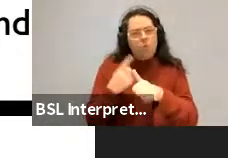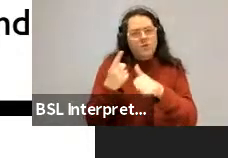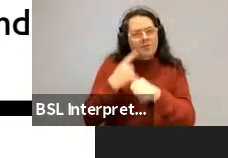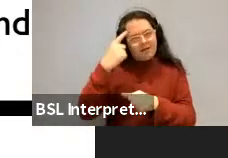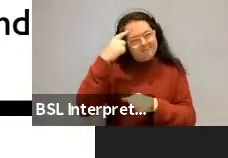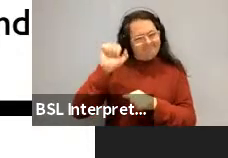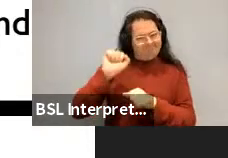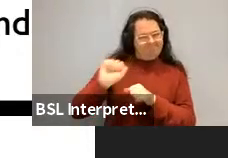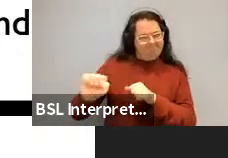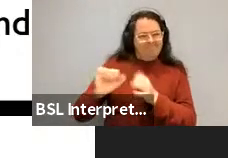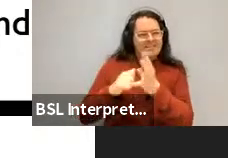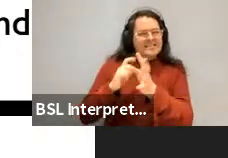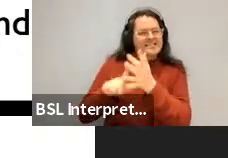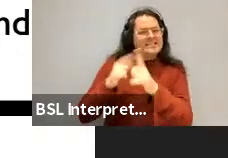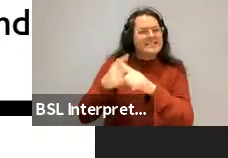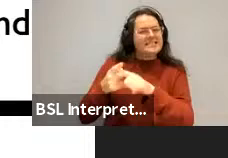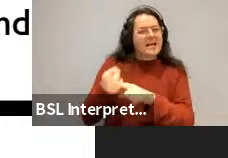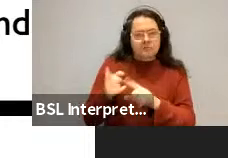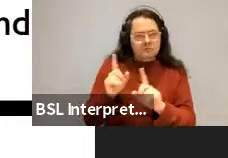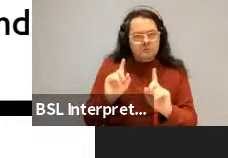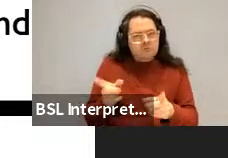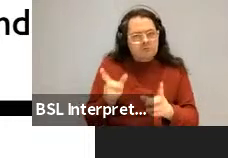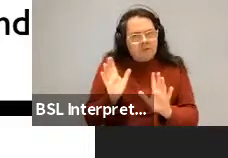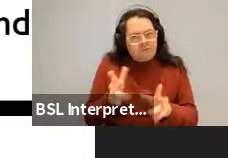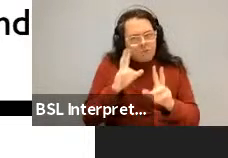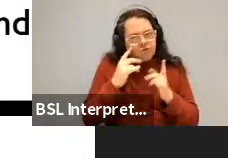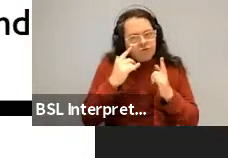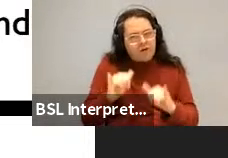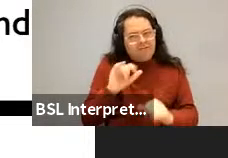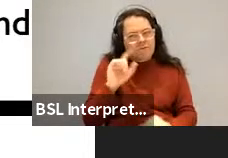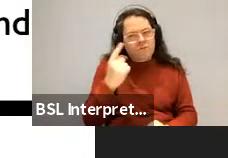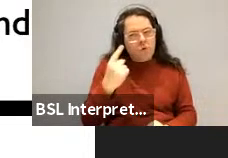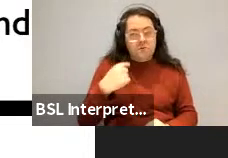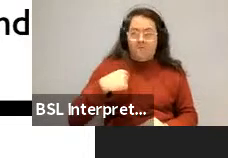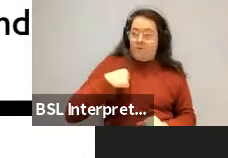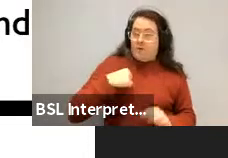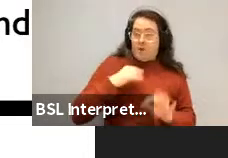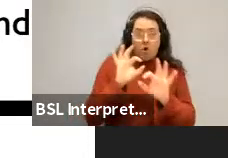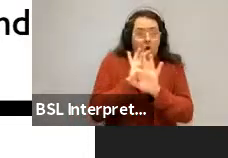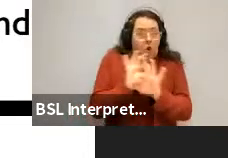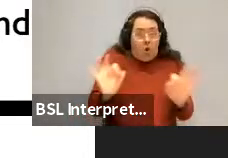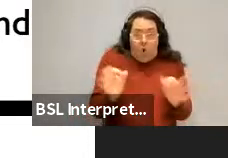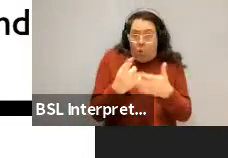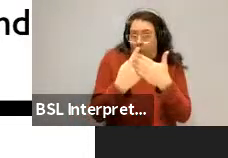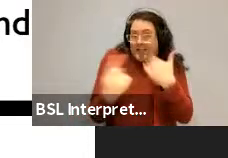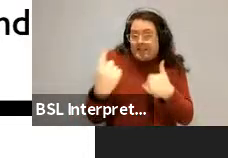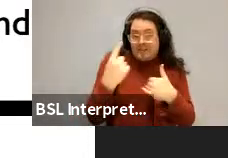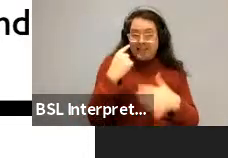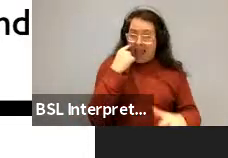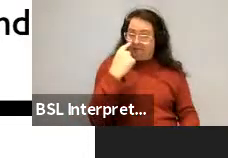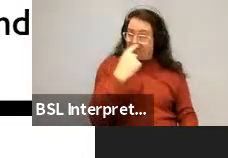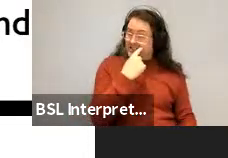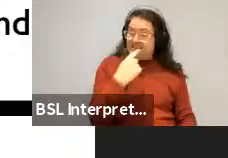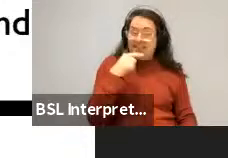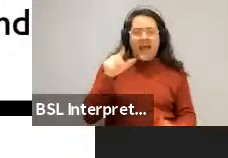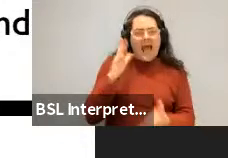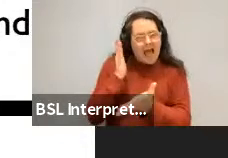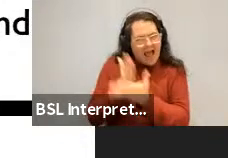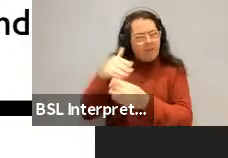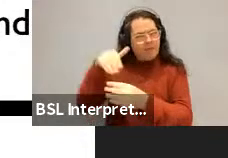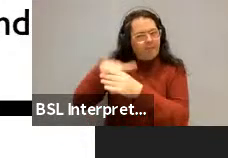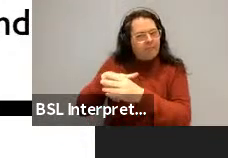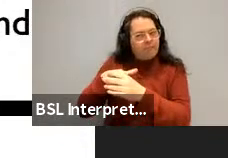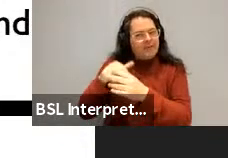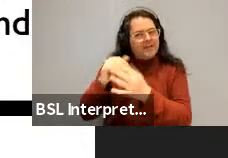you know, uh, and so, and I'd say, I go as far as saying there's actually no independent evidence in any of these cases of the source of syntax. It's just a stipulation